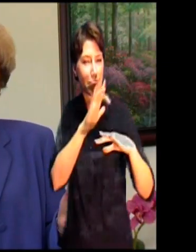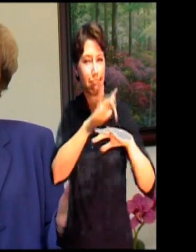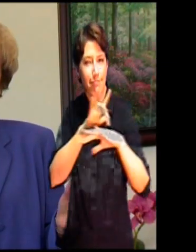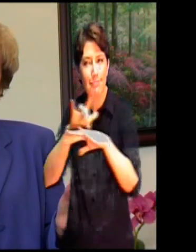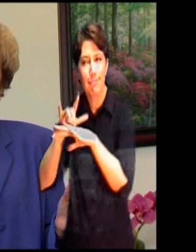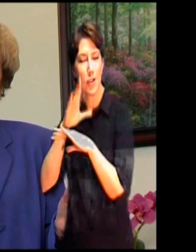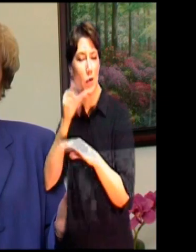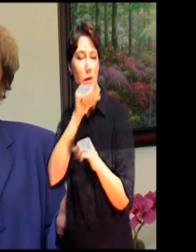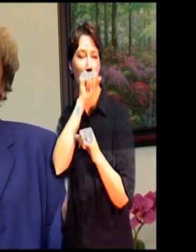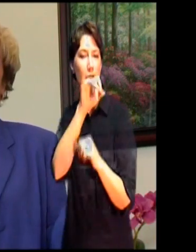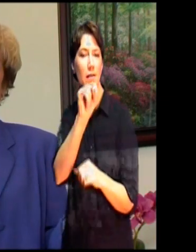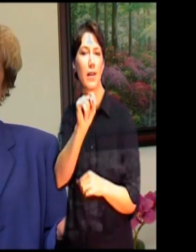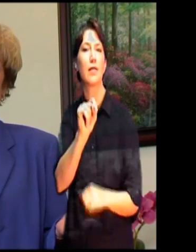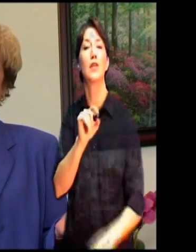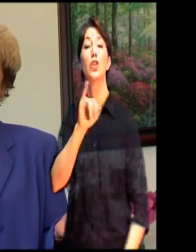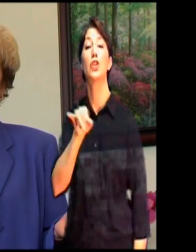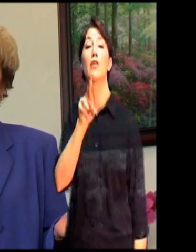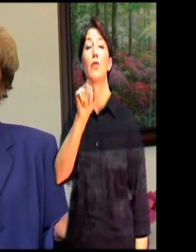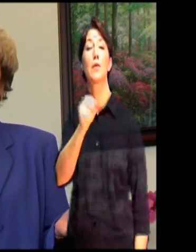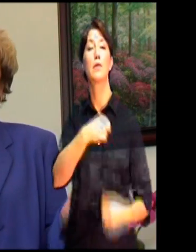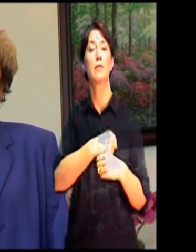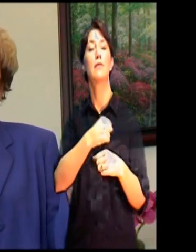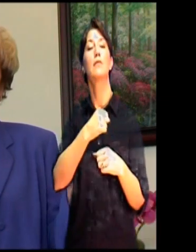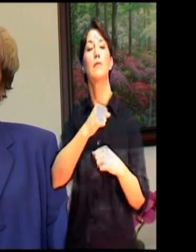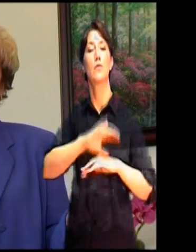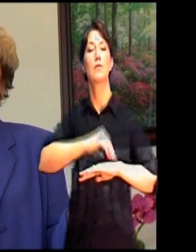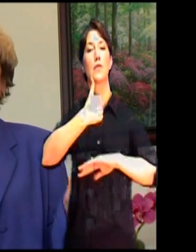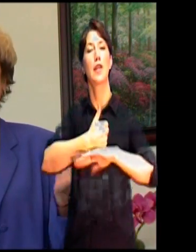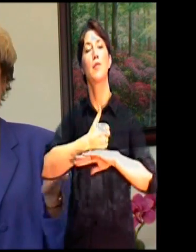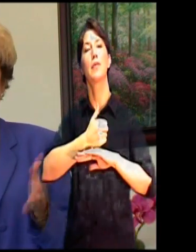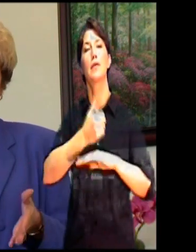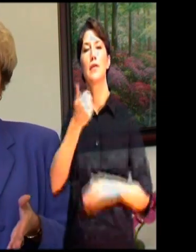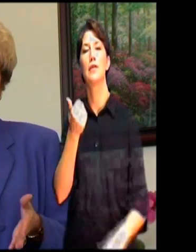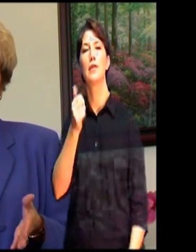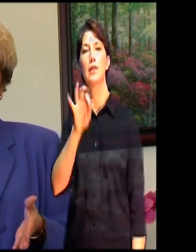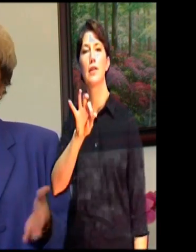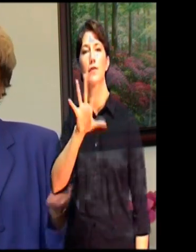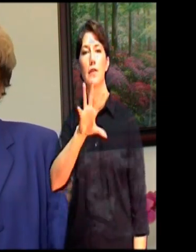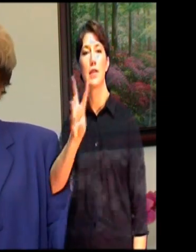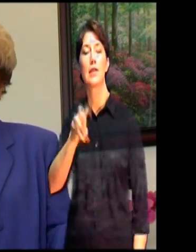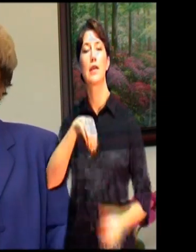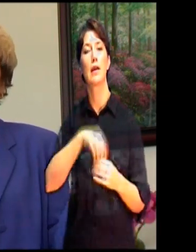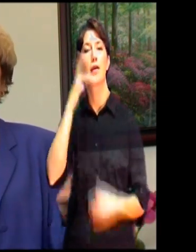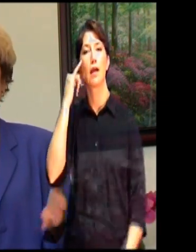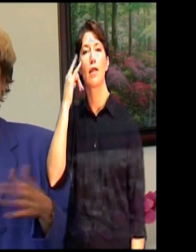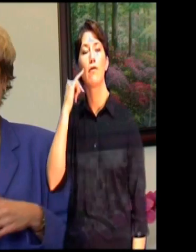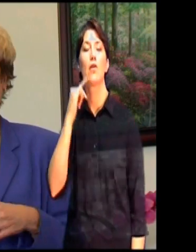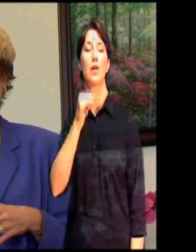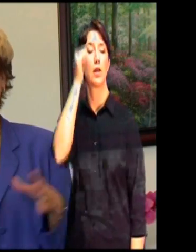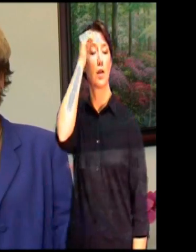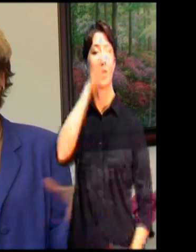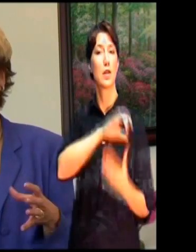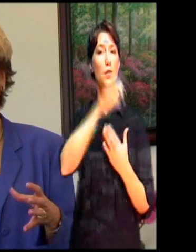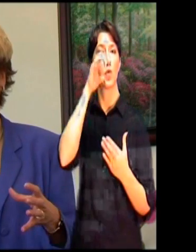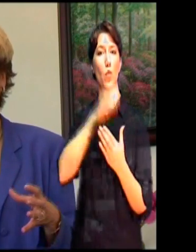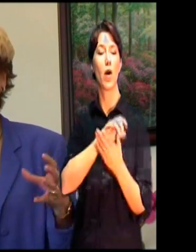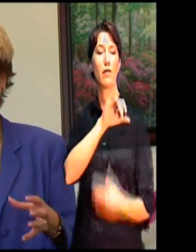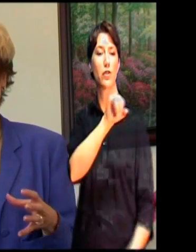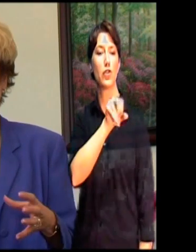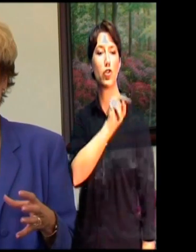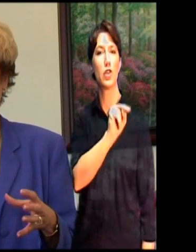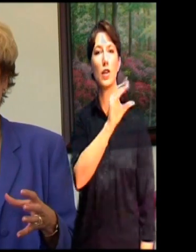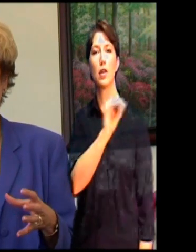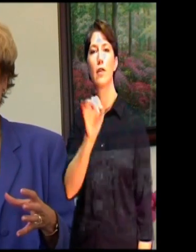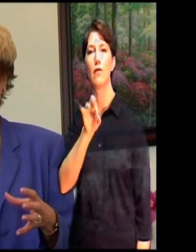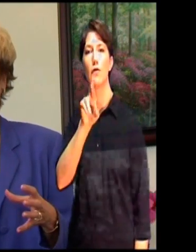in 1956 in Malibu, California by a wife and her husband, Jan and Frank Day. And that's how we got the name